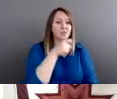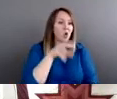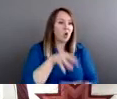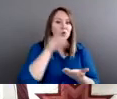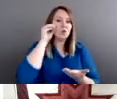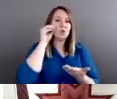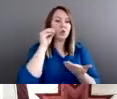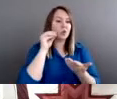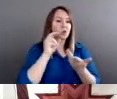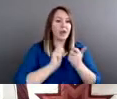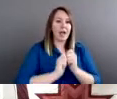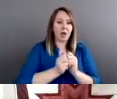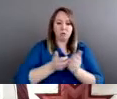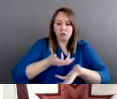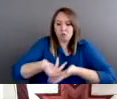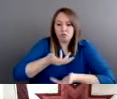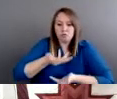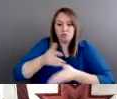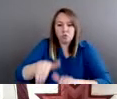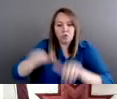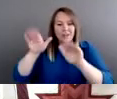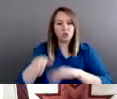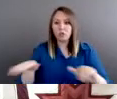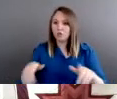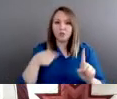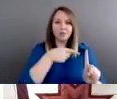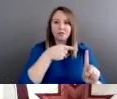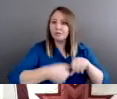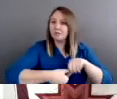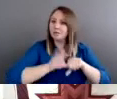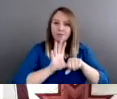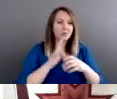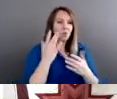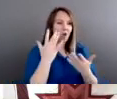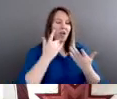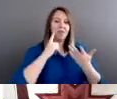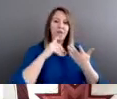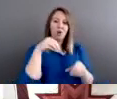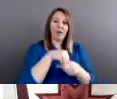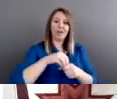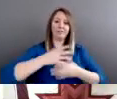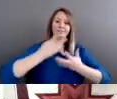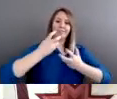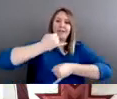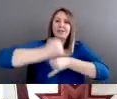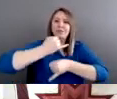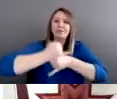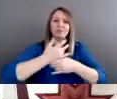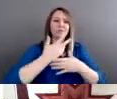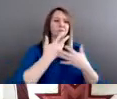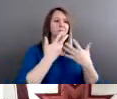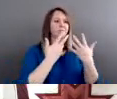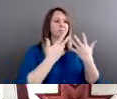an institution and a harsh one at that, where they were punished pretty regularly for being Indian. So when we